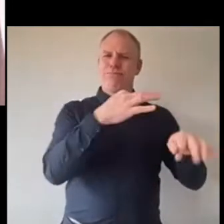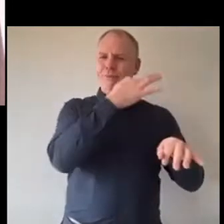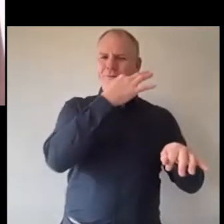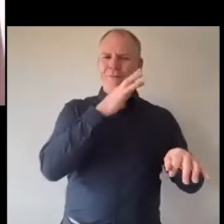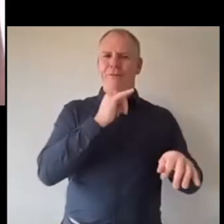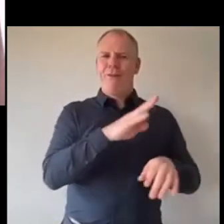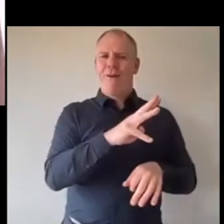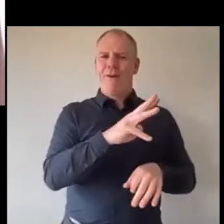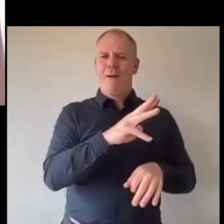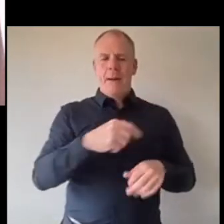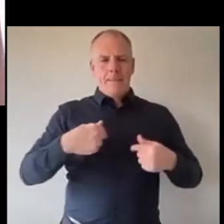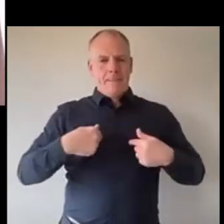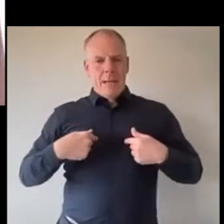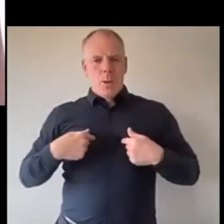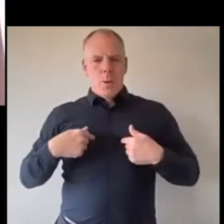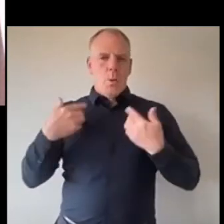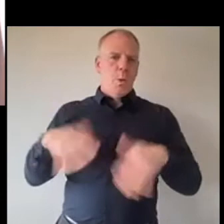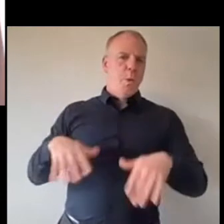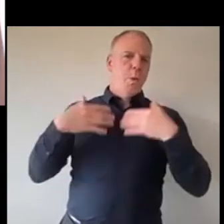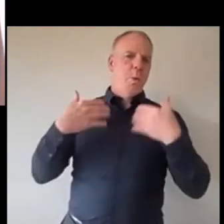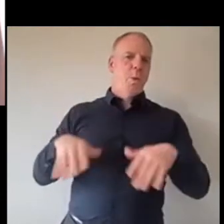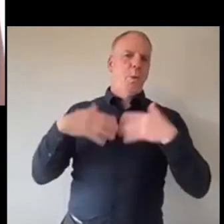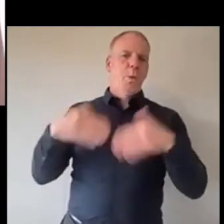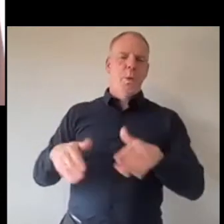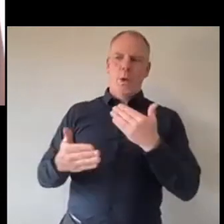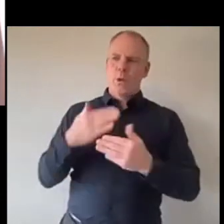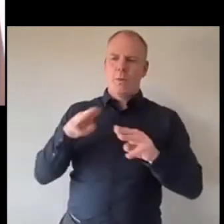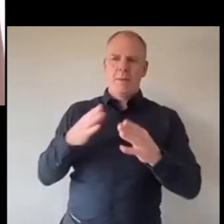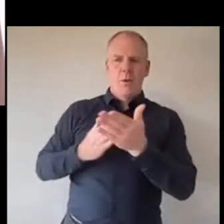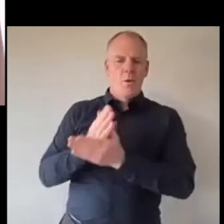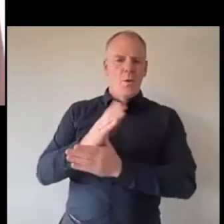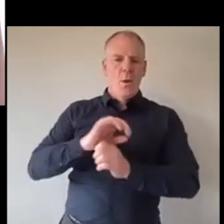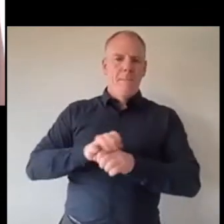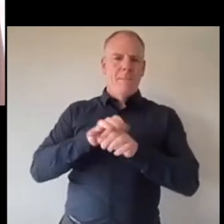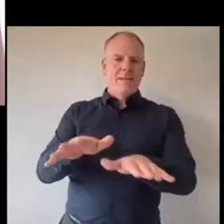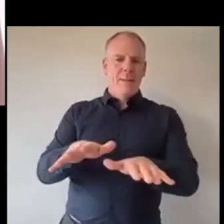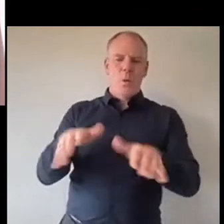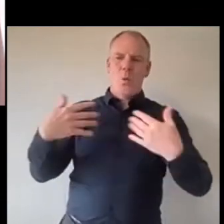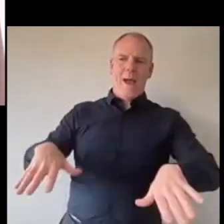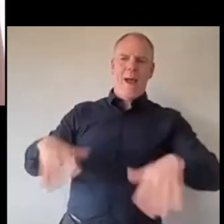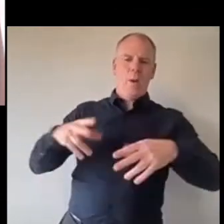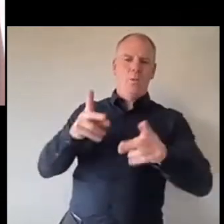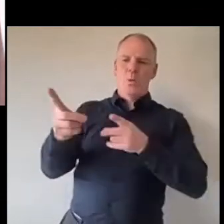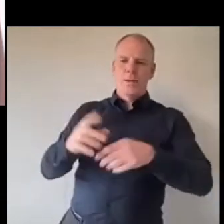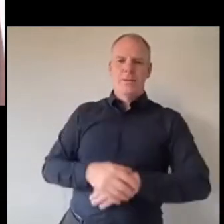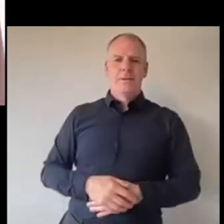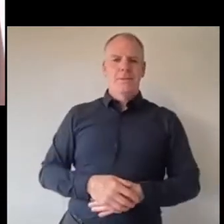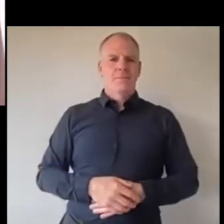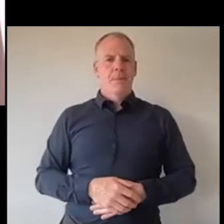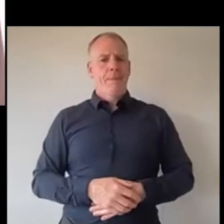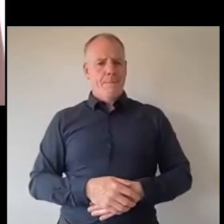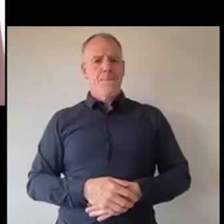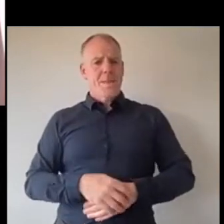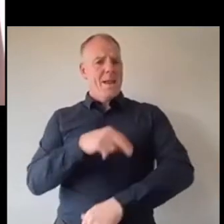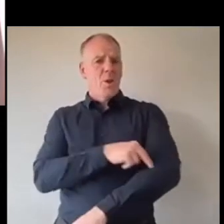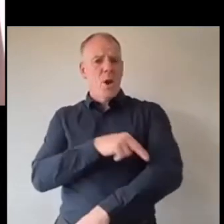I'm outrageously impressed with young people throughout this pandemic and I'm outrageously annoyed at the fact that they were for a period of time used as